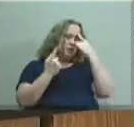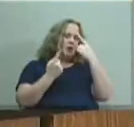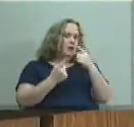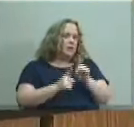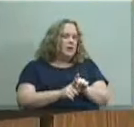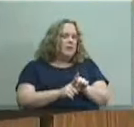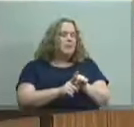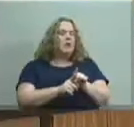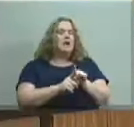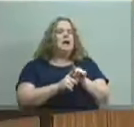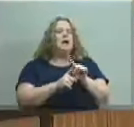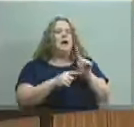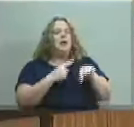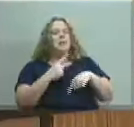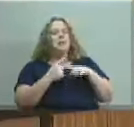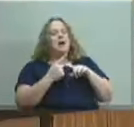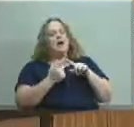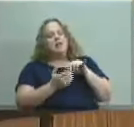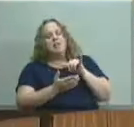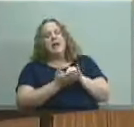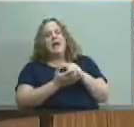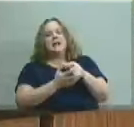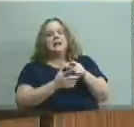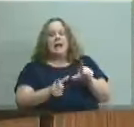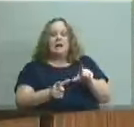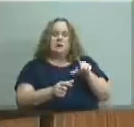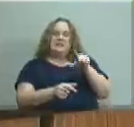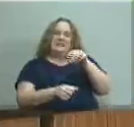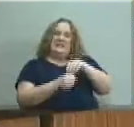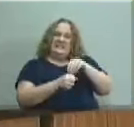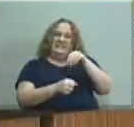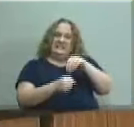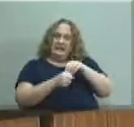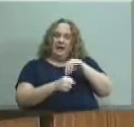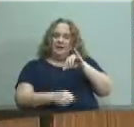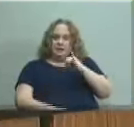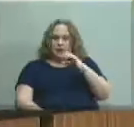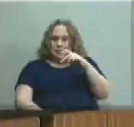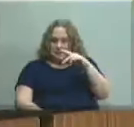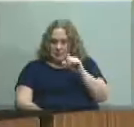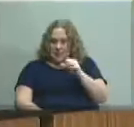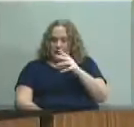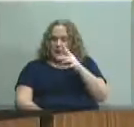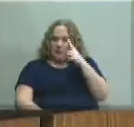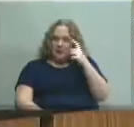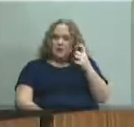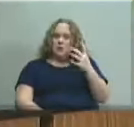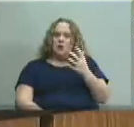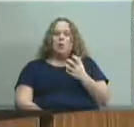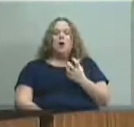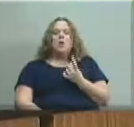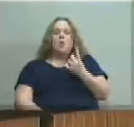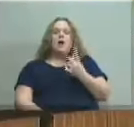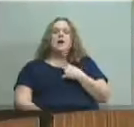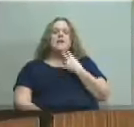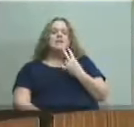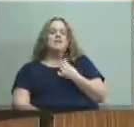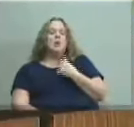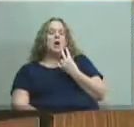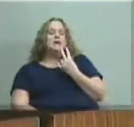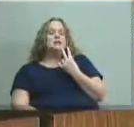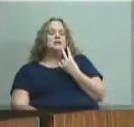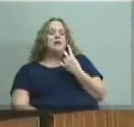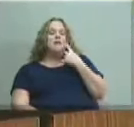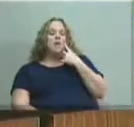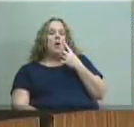language with internally within jefferson county so we're going with one voice to frankfurt or is